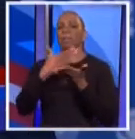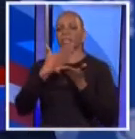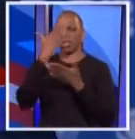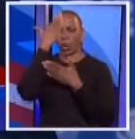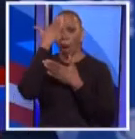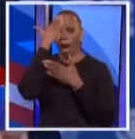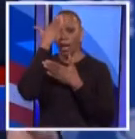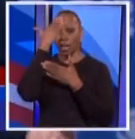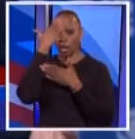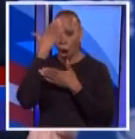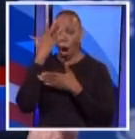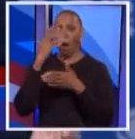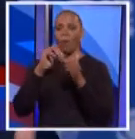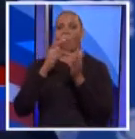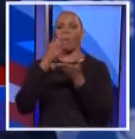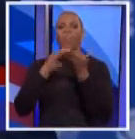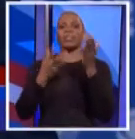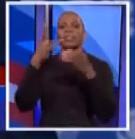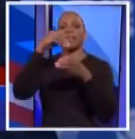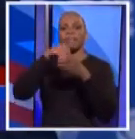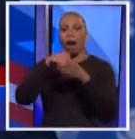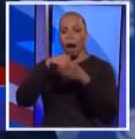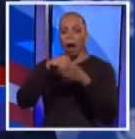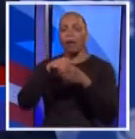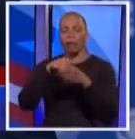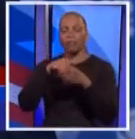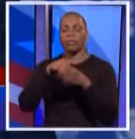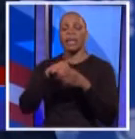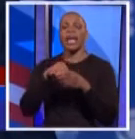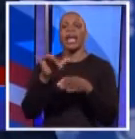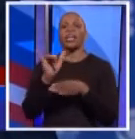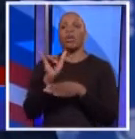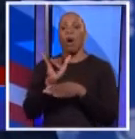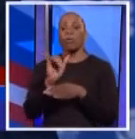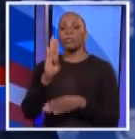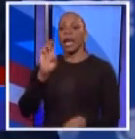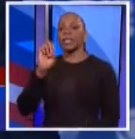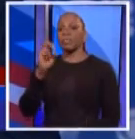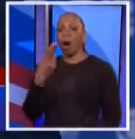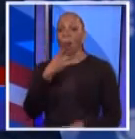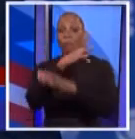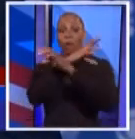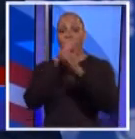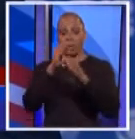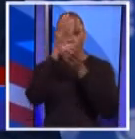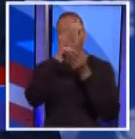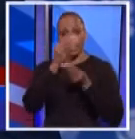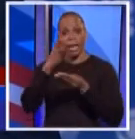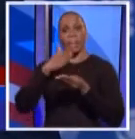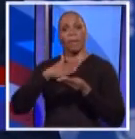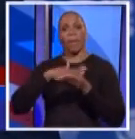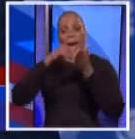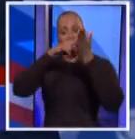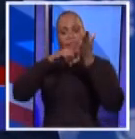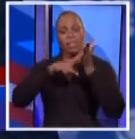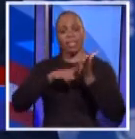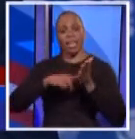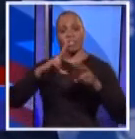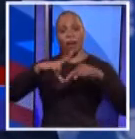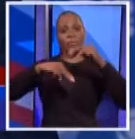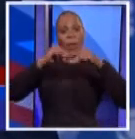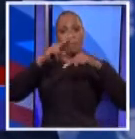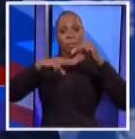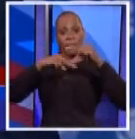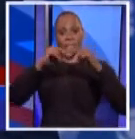making sure that the priorities for people are met. As borough president, I can tell you that my investigations of the buildings department,